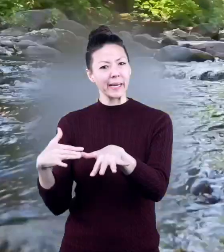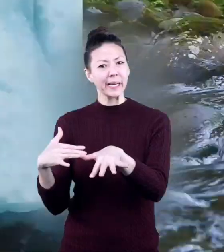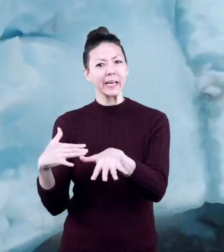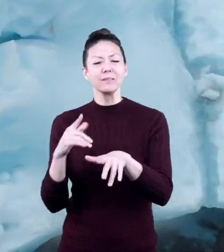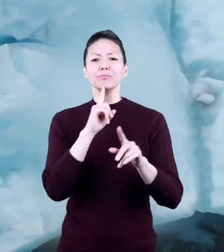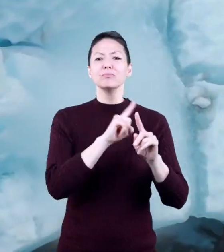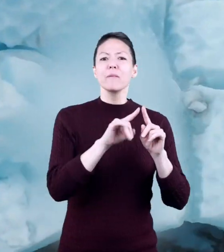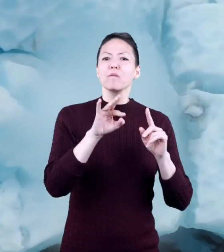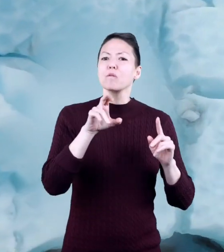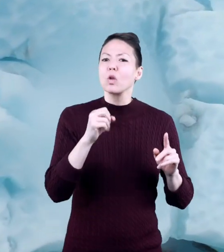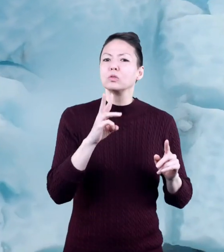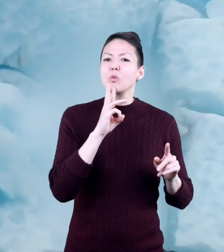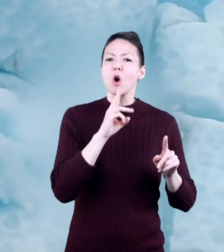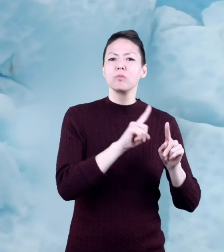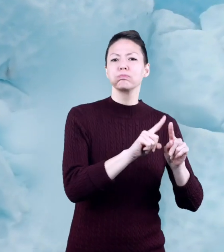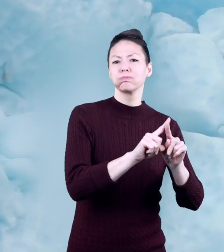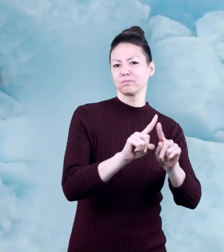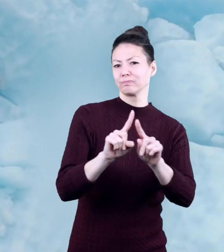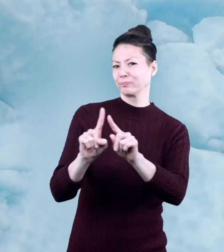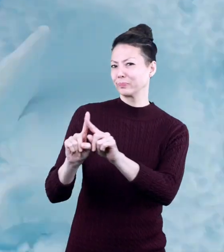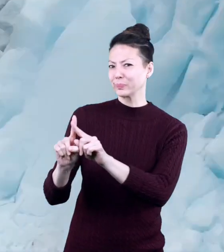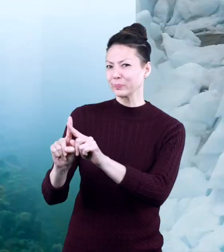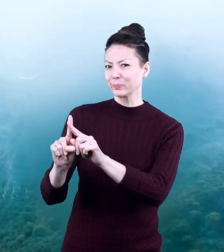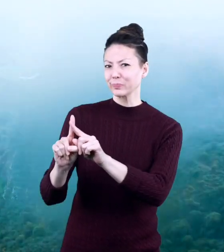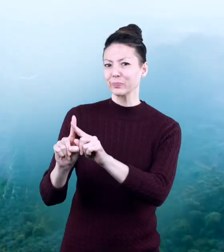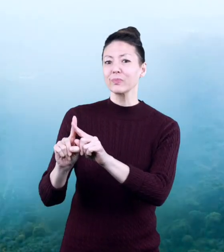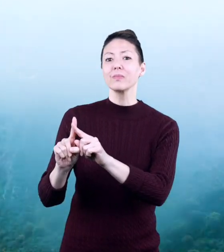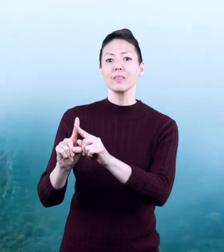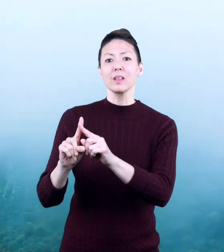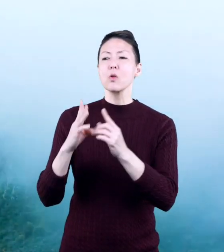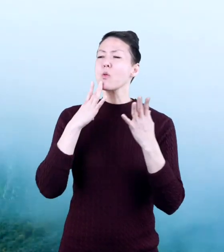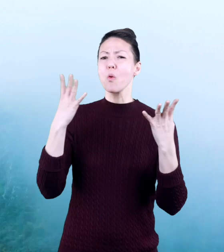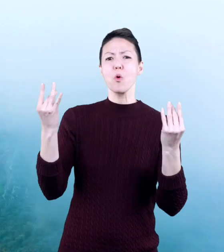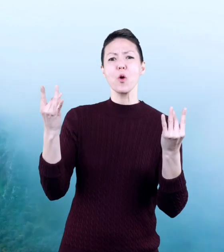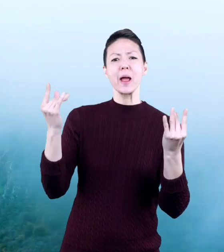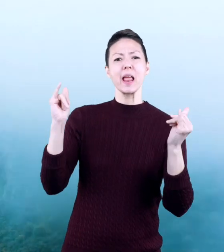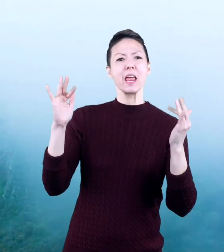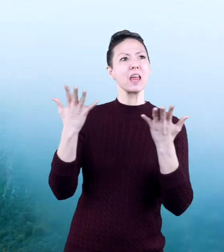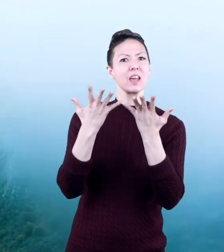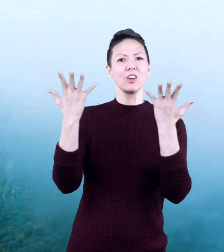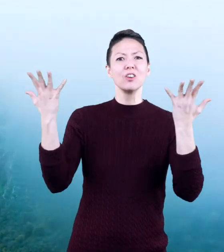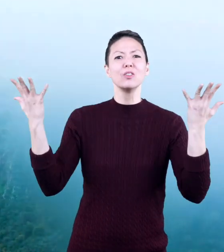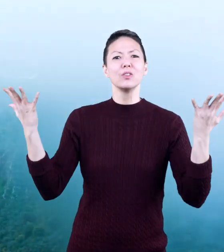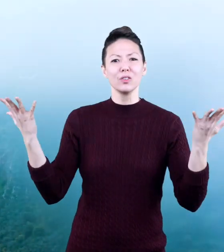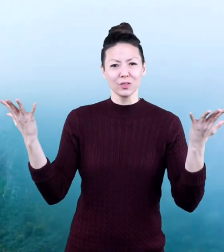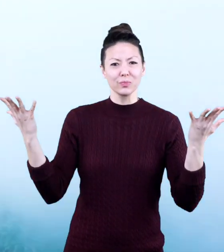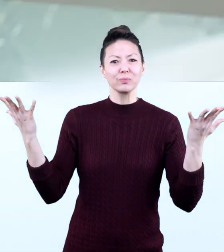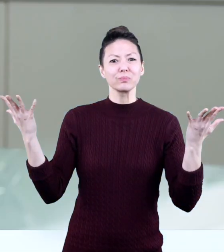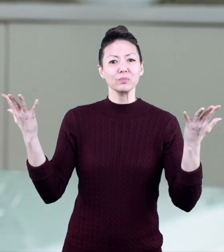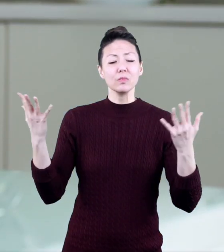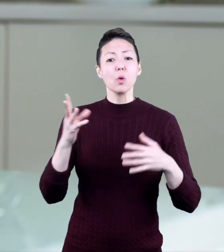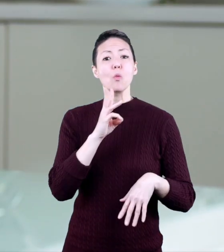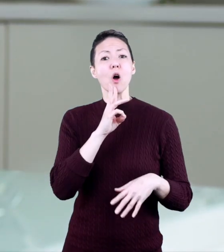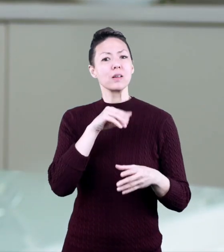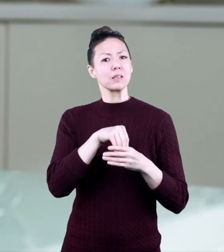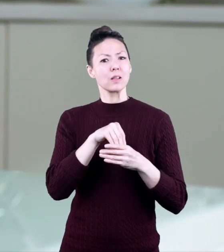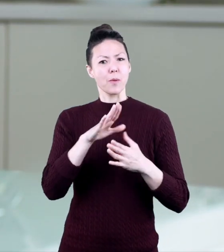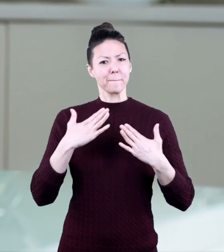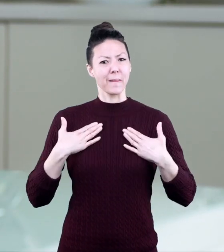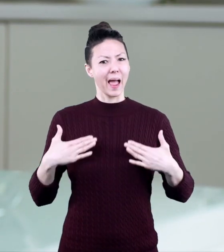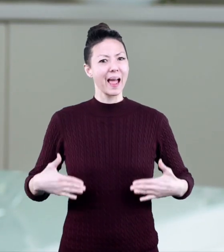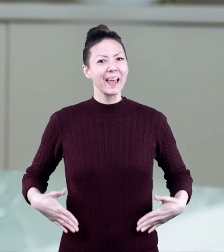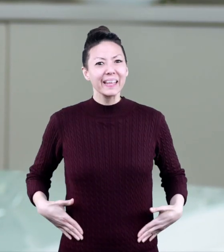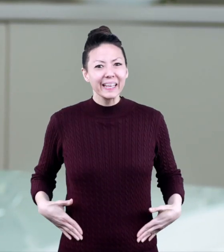and other freshwater sources things like the humidity in the air the water